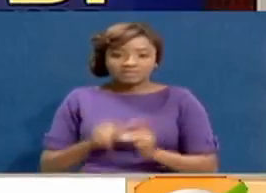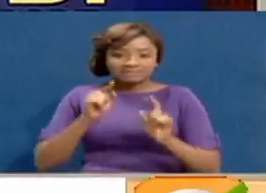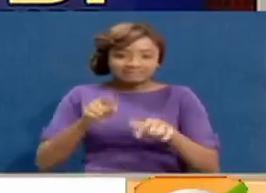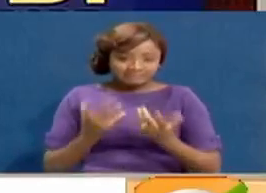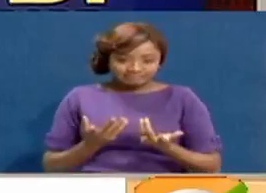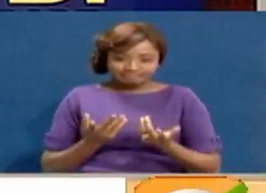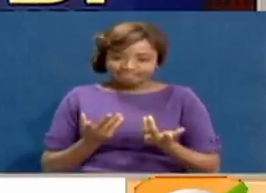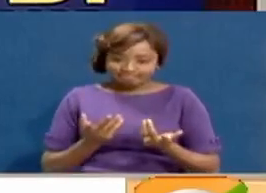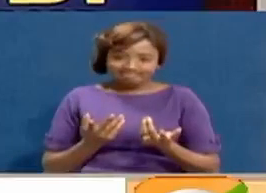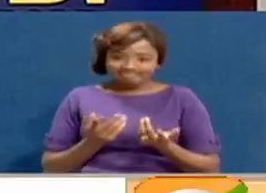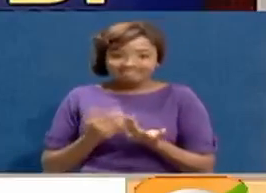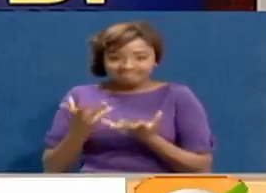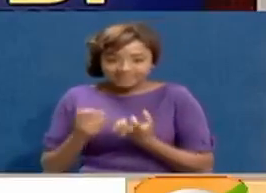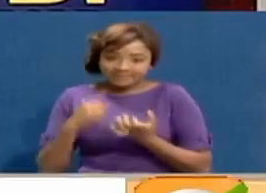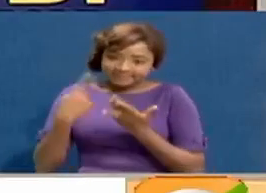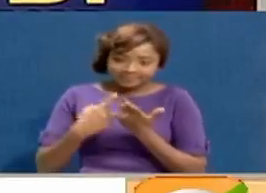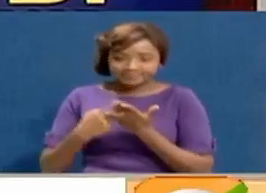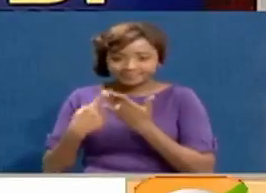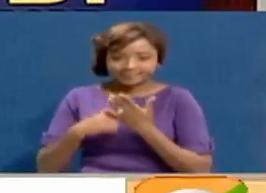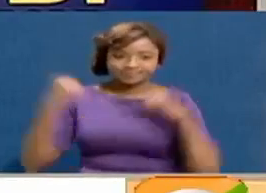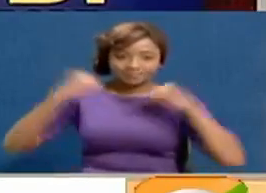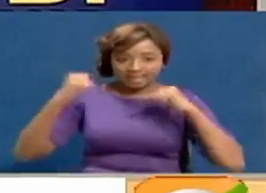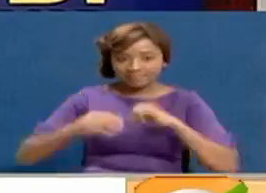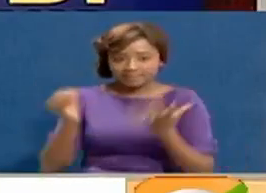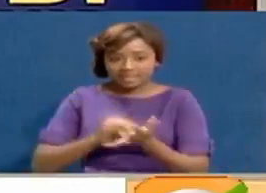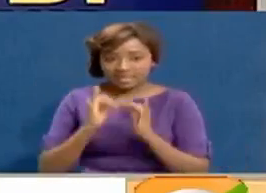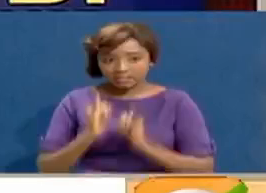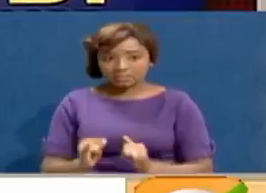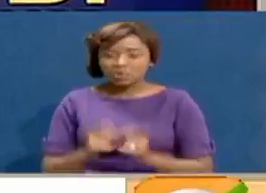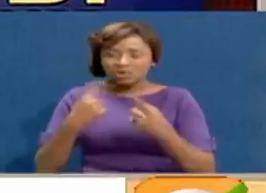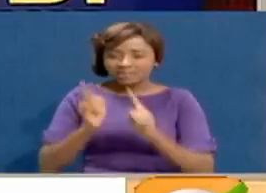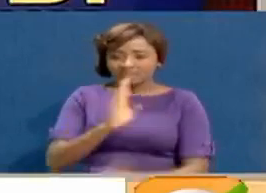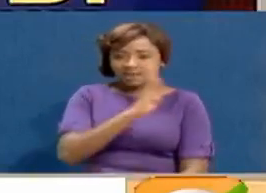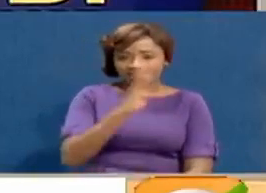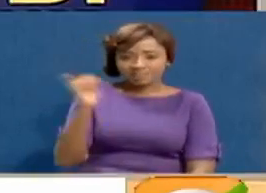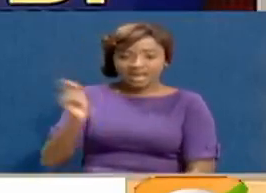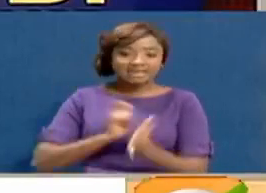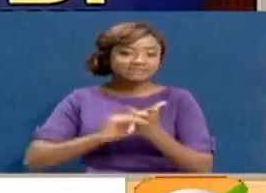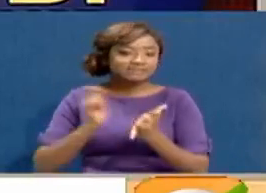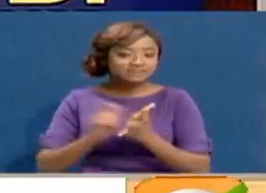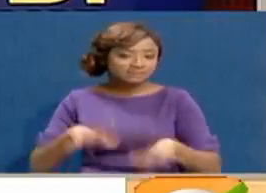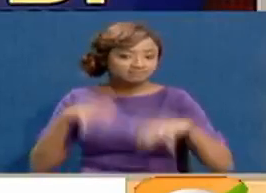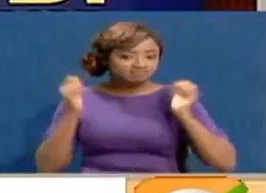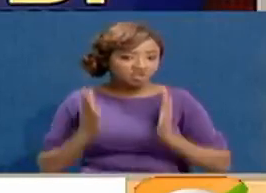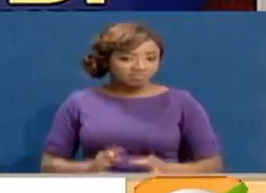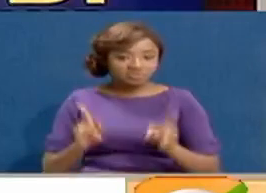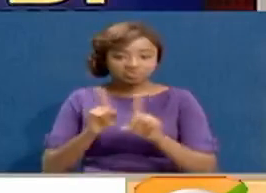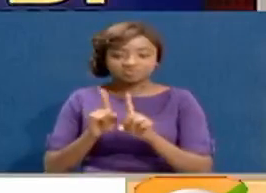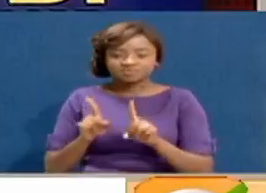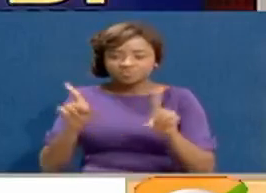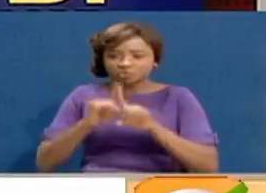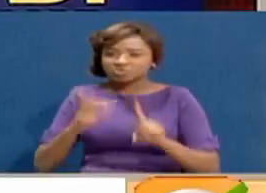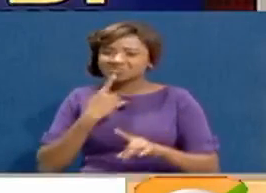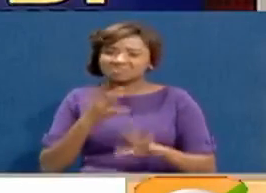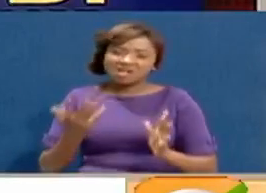amid talks of fresh consensus building. Though the BBI Joint Secretariat Chair, Jeanette Mohamed and Dennis Wavero,